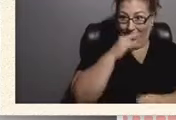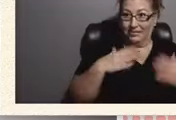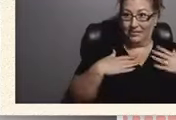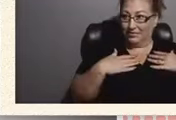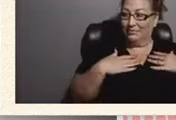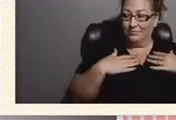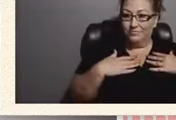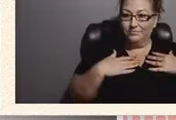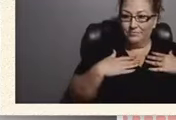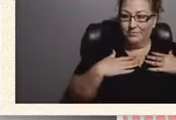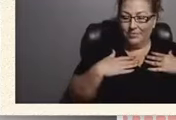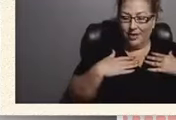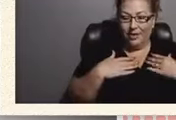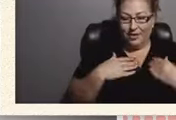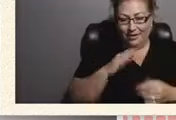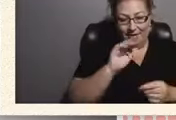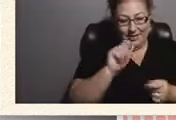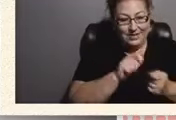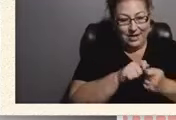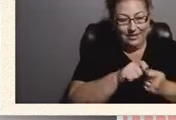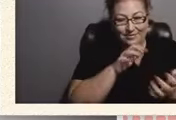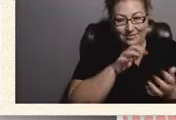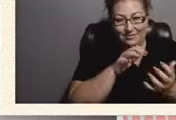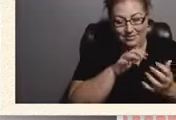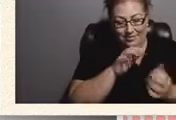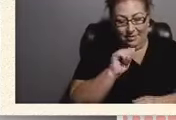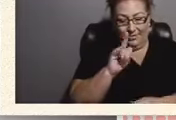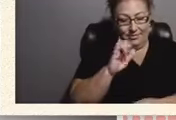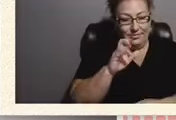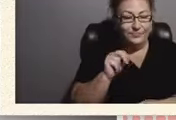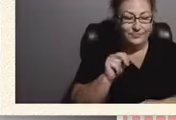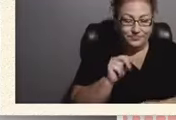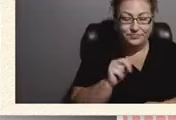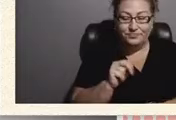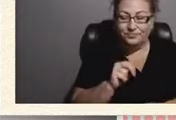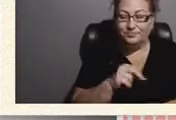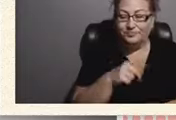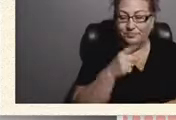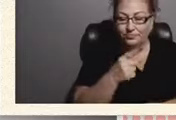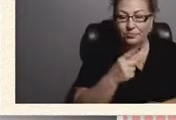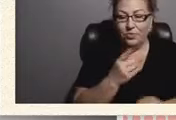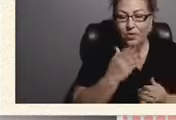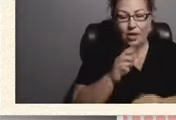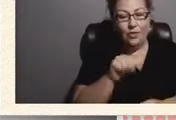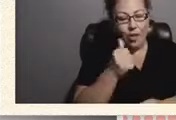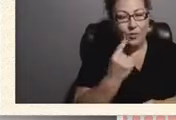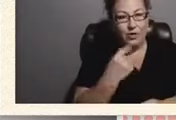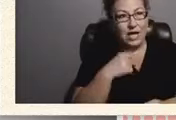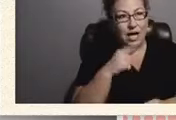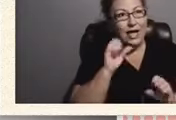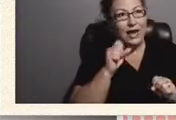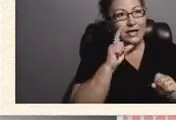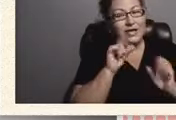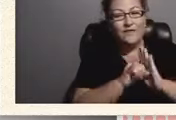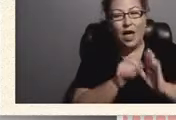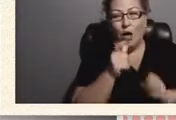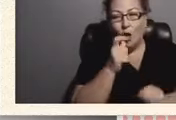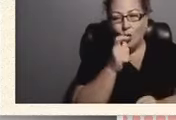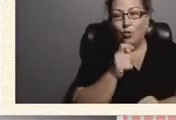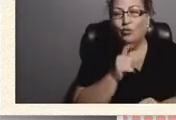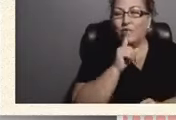Exactly. Allison, you're one of the rare other ones that I could identify who really would